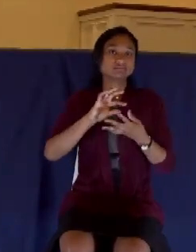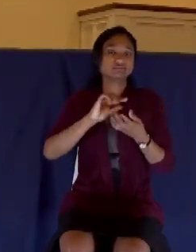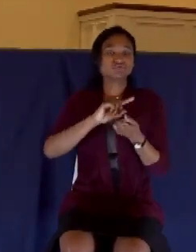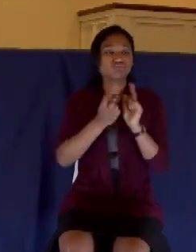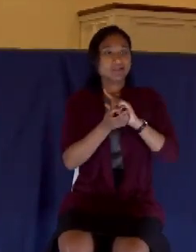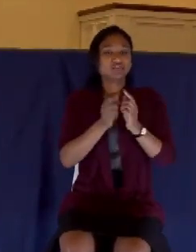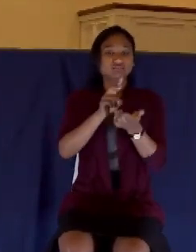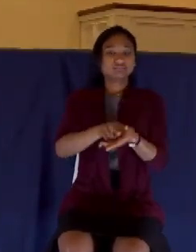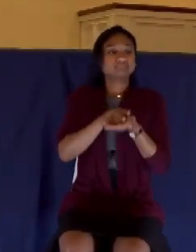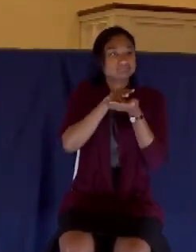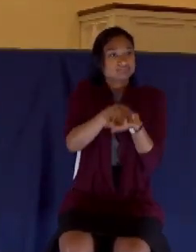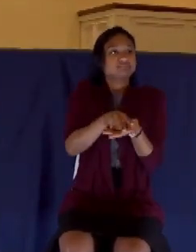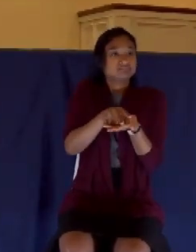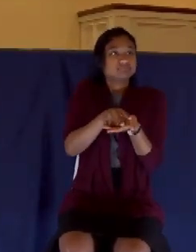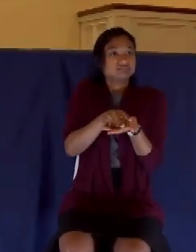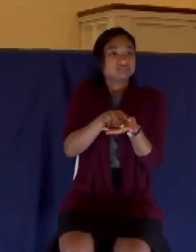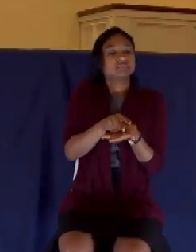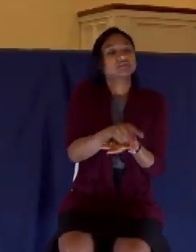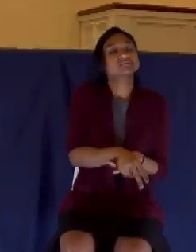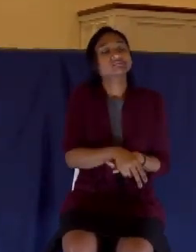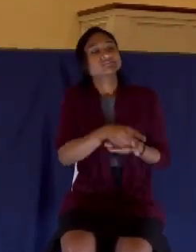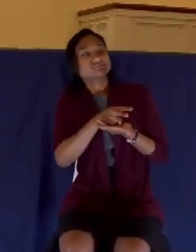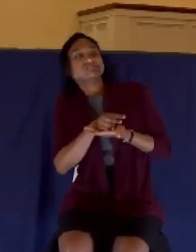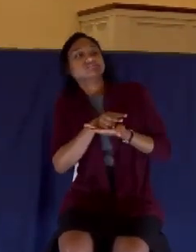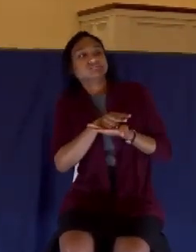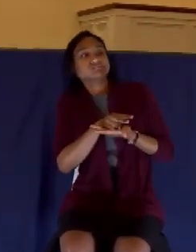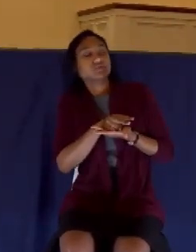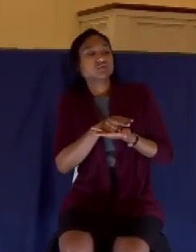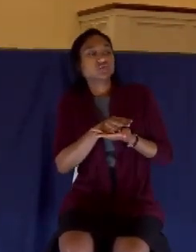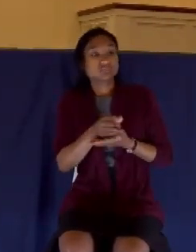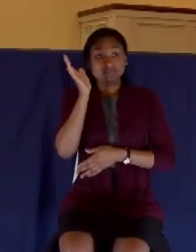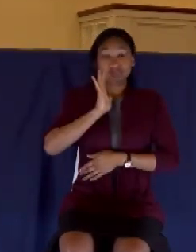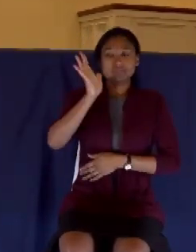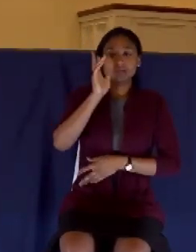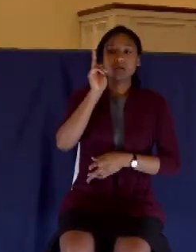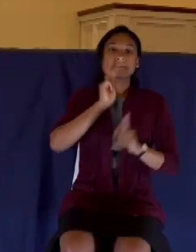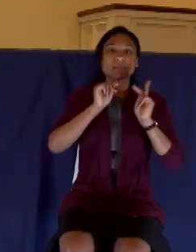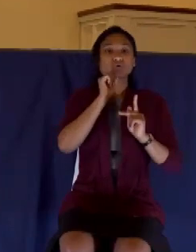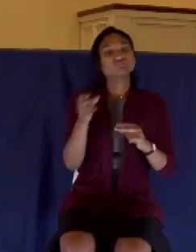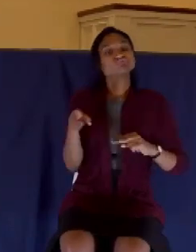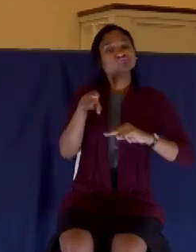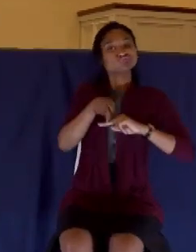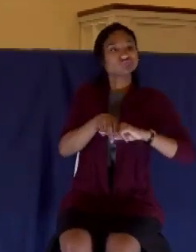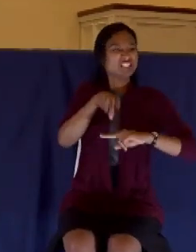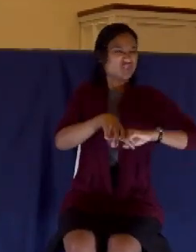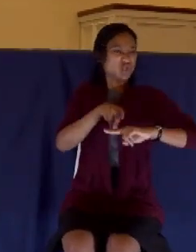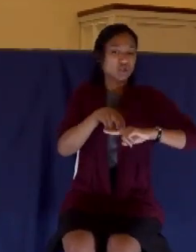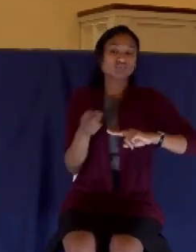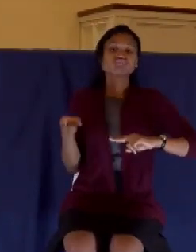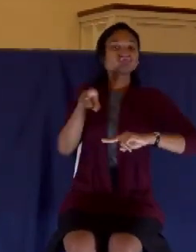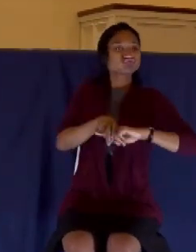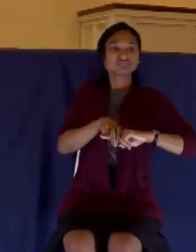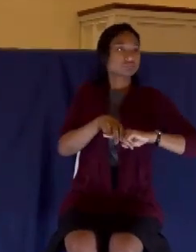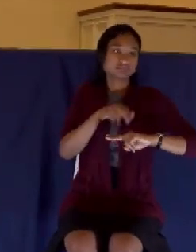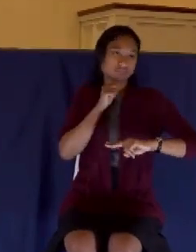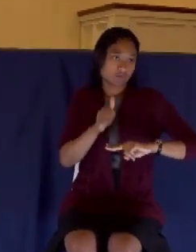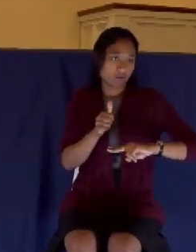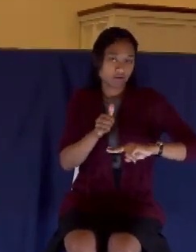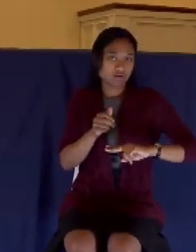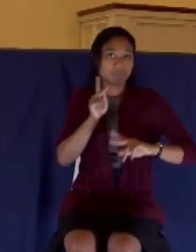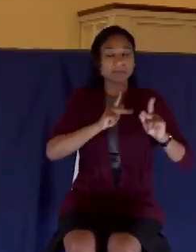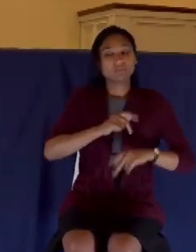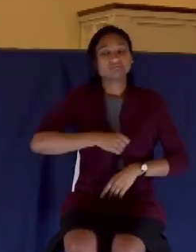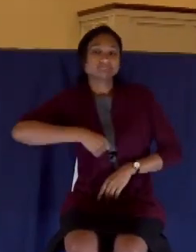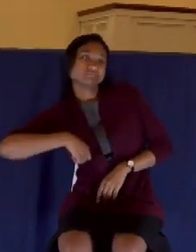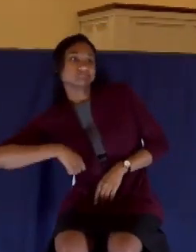recline. Because in this culture, you didn't sit at a chair at a table like we do today. One would recline on their